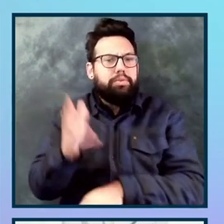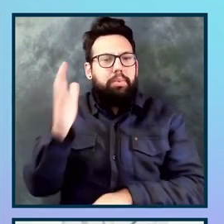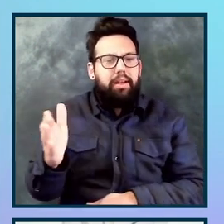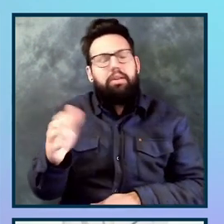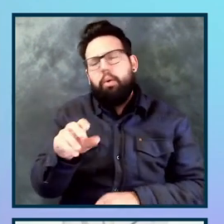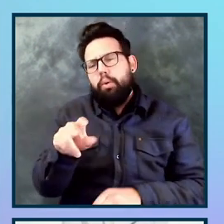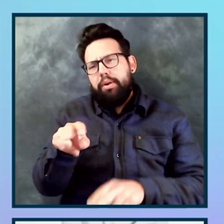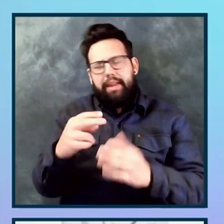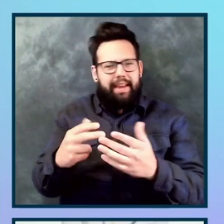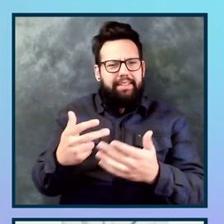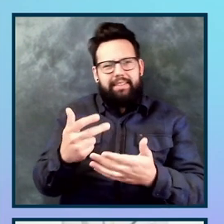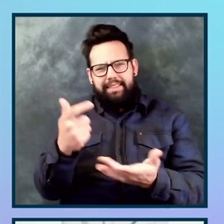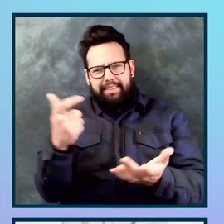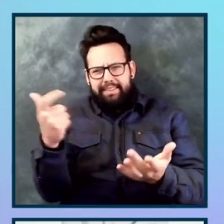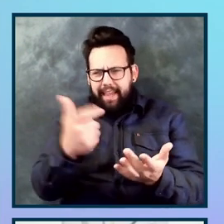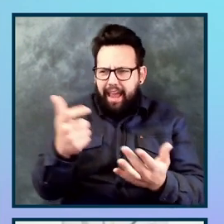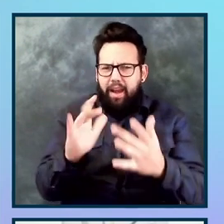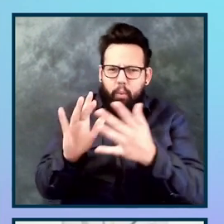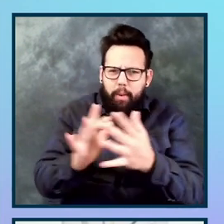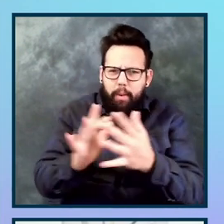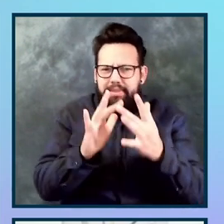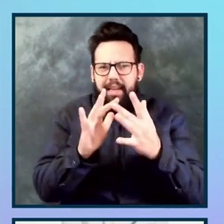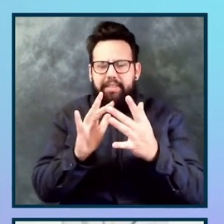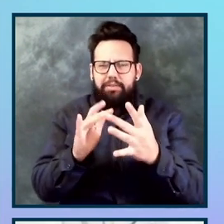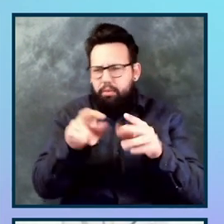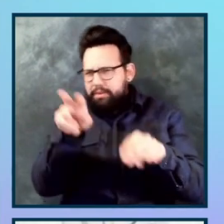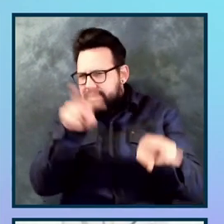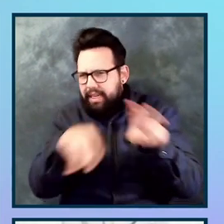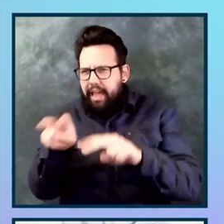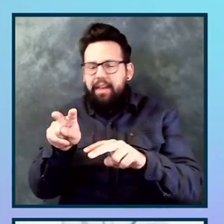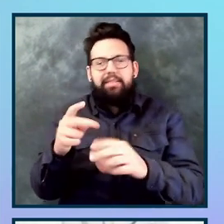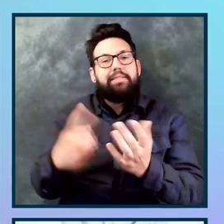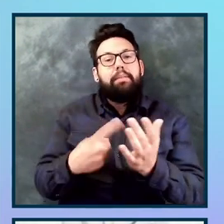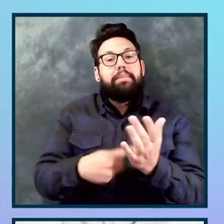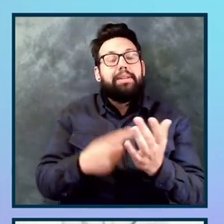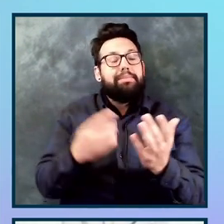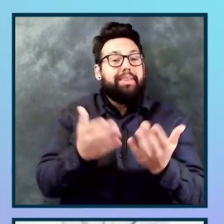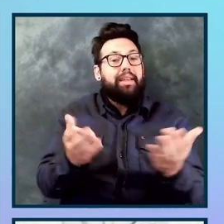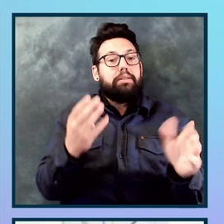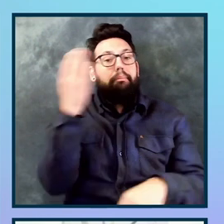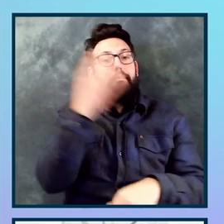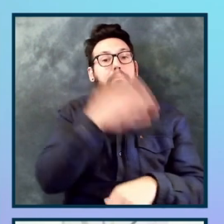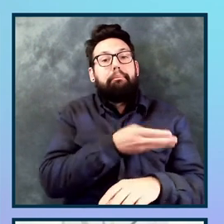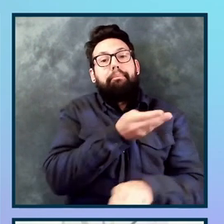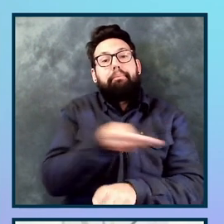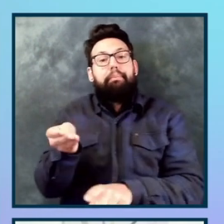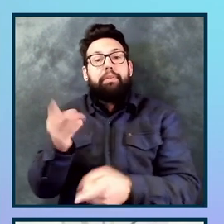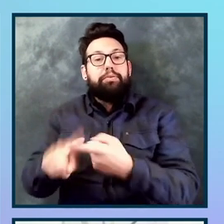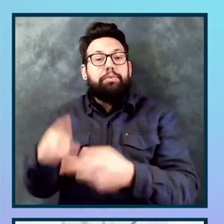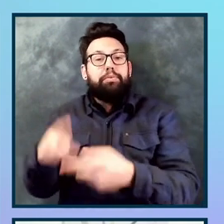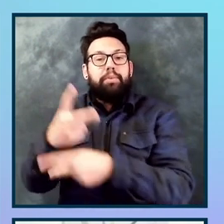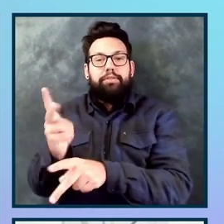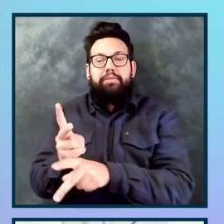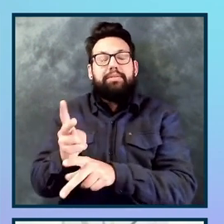PDFs, and to be able to report on things that slip through to production, which is hopefully not going to happen if you're following the 12